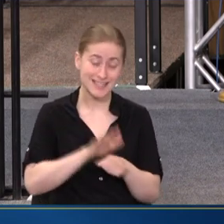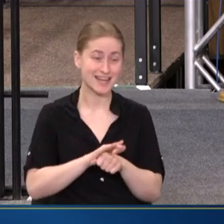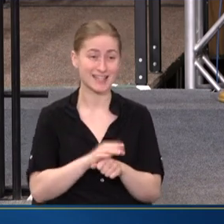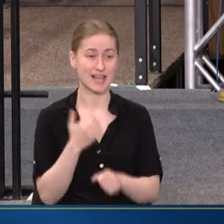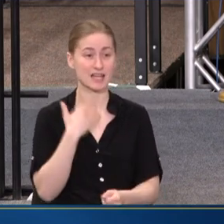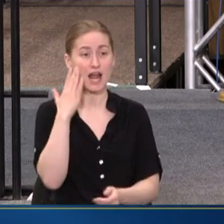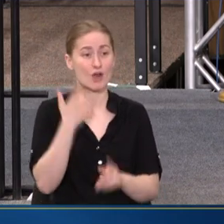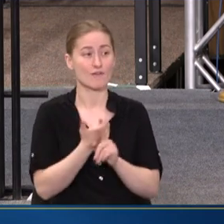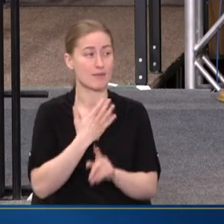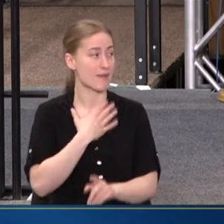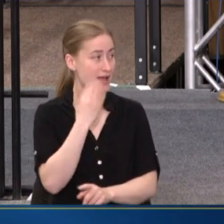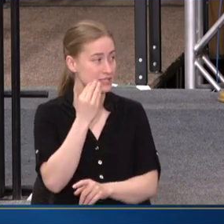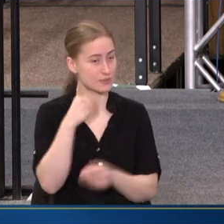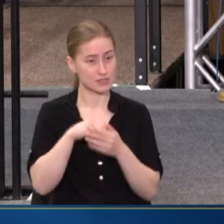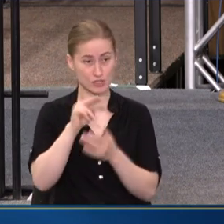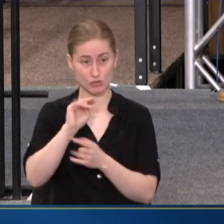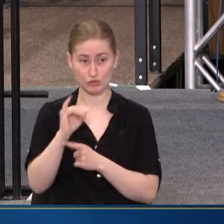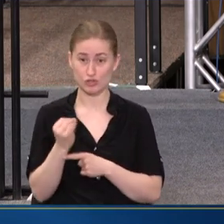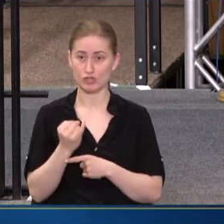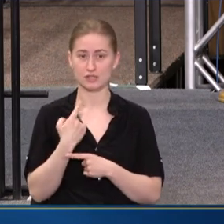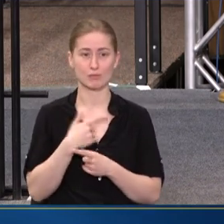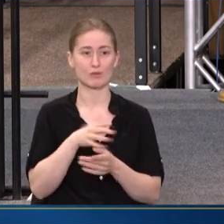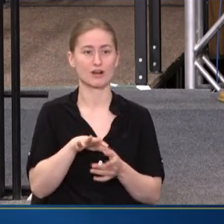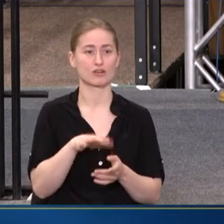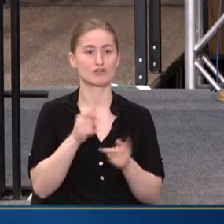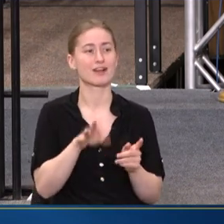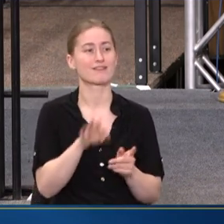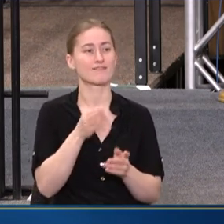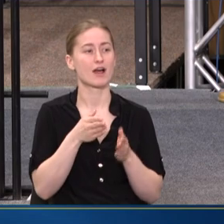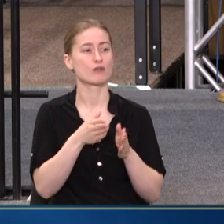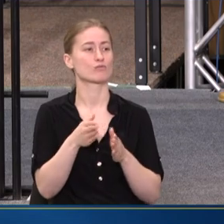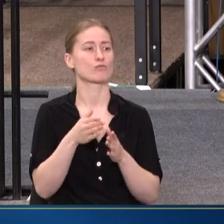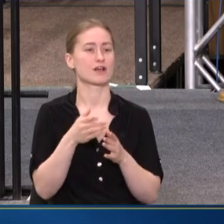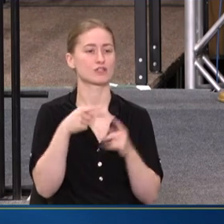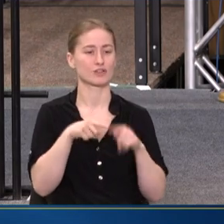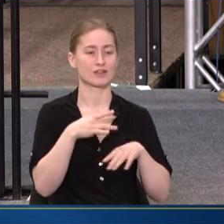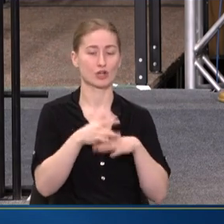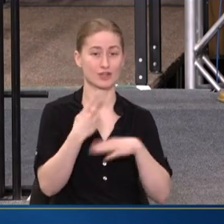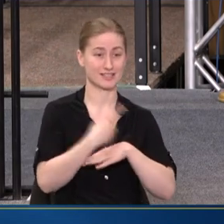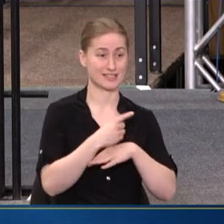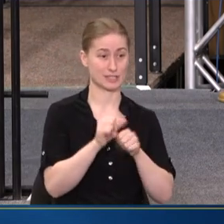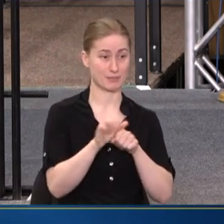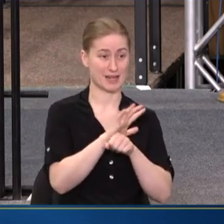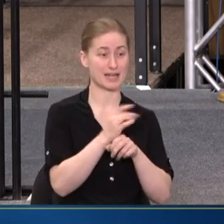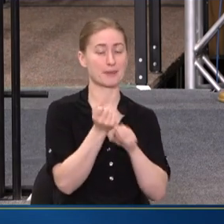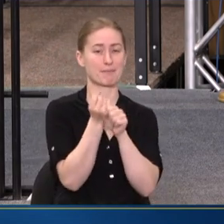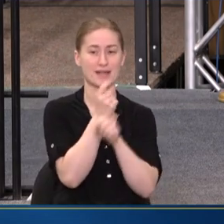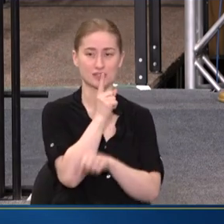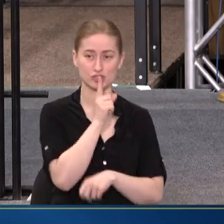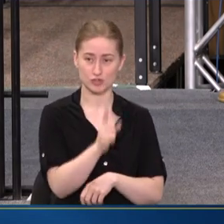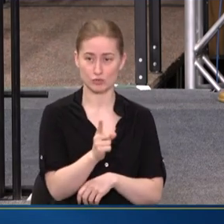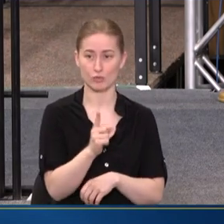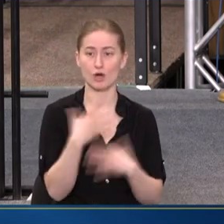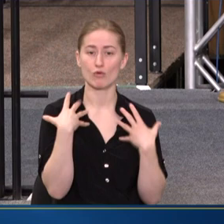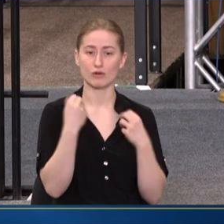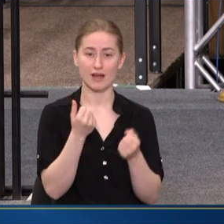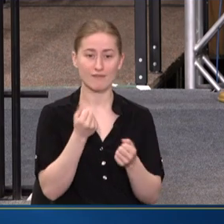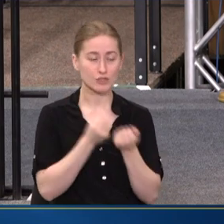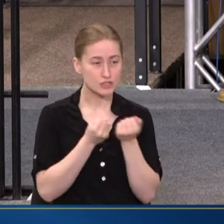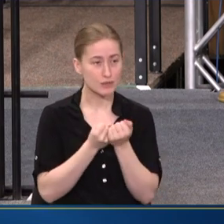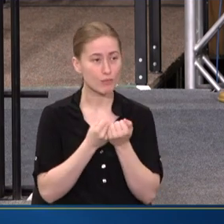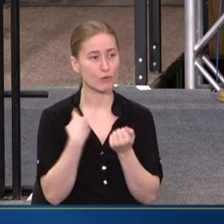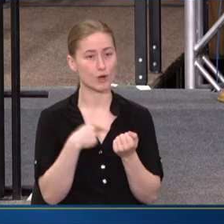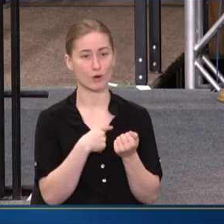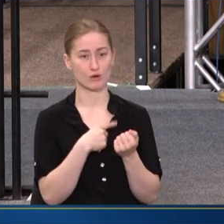I KNOW FROM MY EXPERIENCE IN NEW JERSEY, WE'RE FINDING WAYS THROUGHOUT THE EARLY DAYS IN THE PANDEMIC TO MAKE SURE THAT RECOVERY SUPPORTS WERE